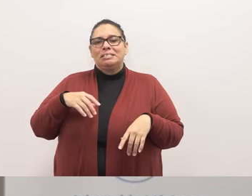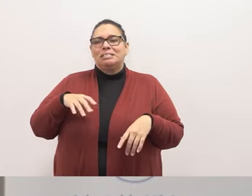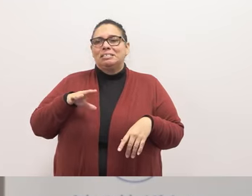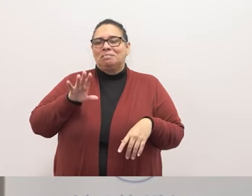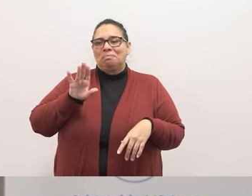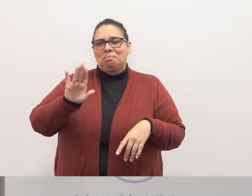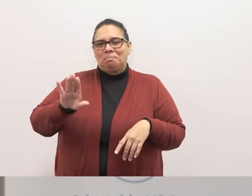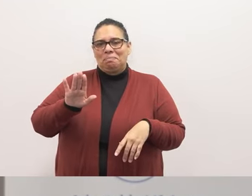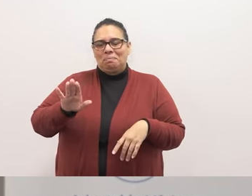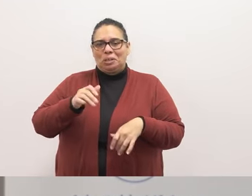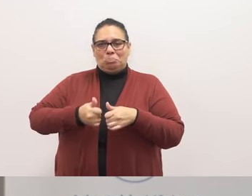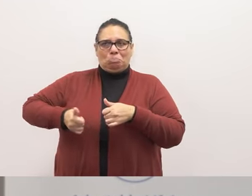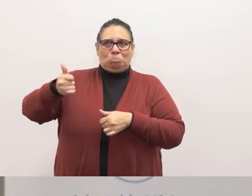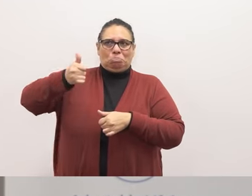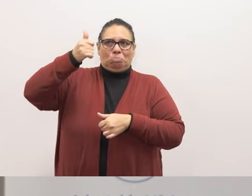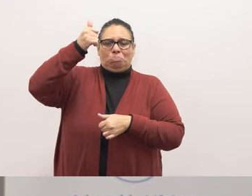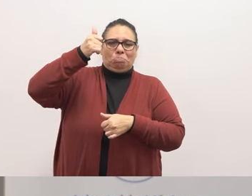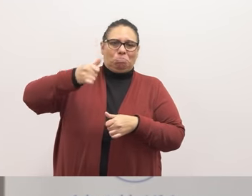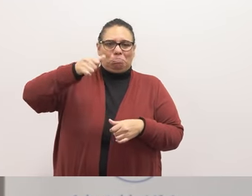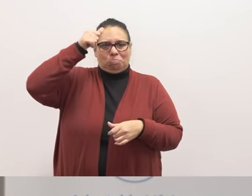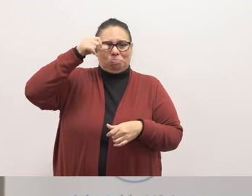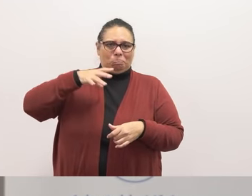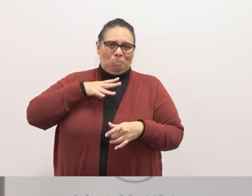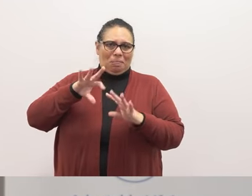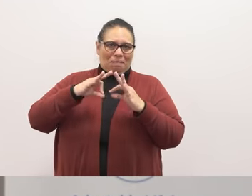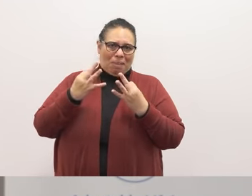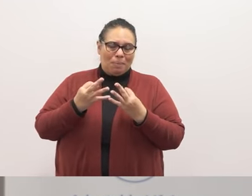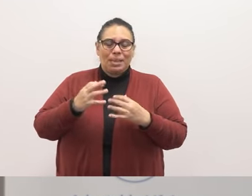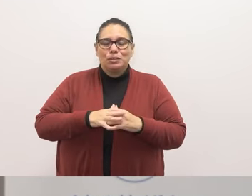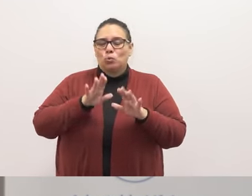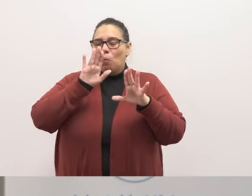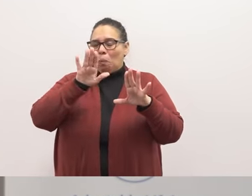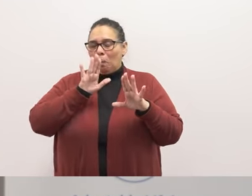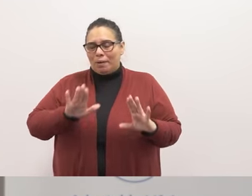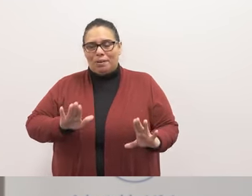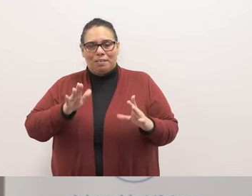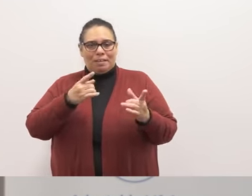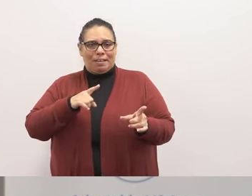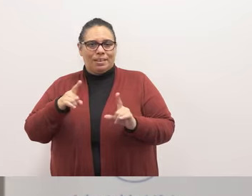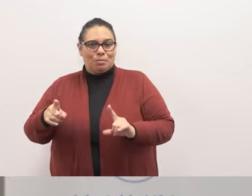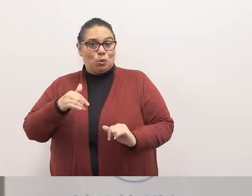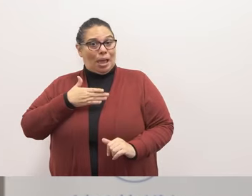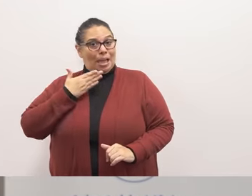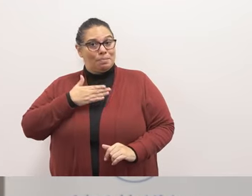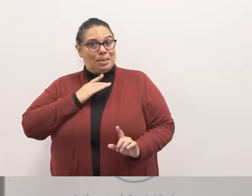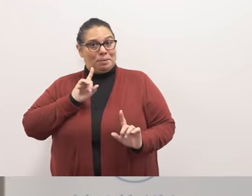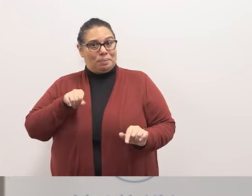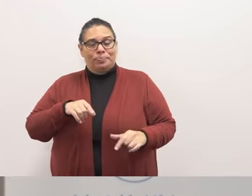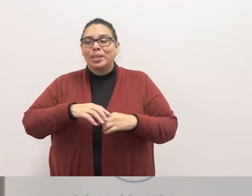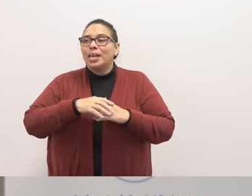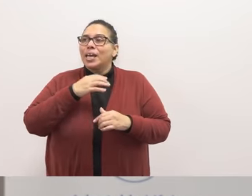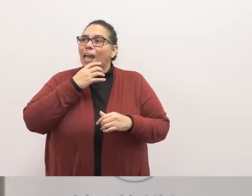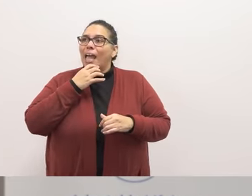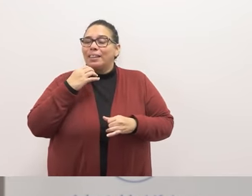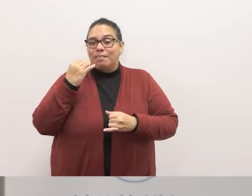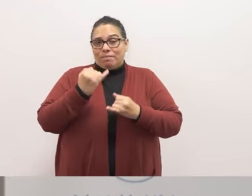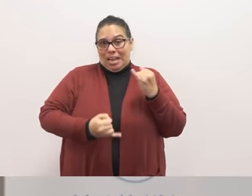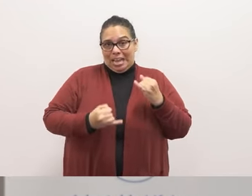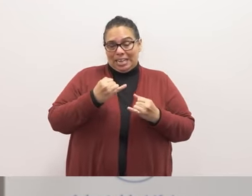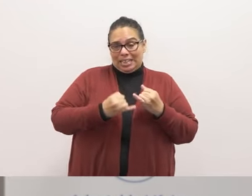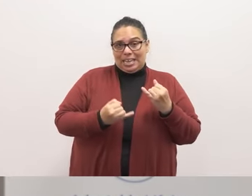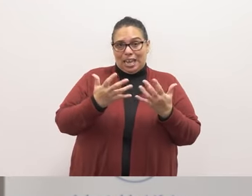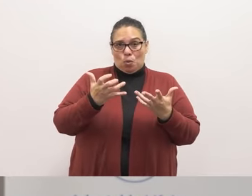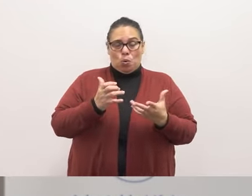and um it was a wonderful event and i'm so happy to be a part of that and then finally i want to congratulate